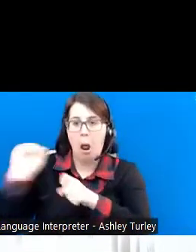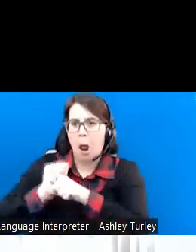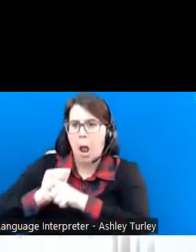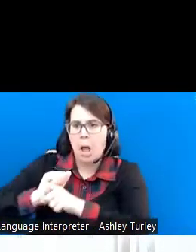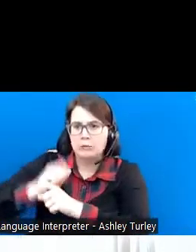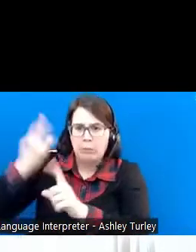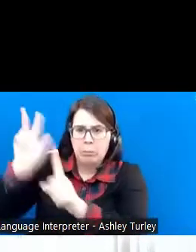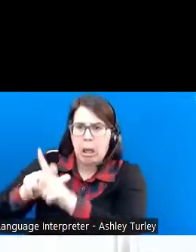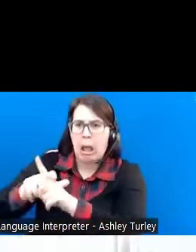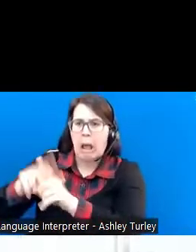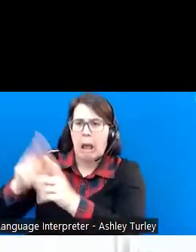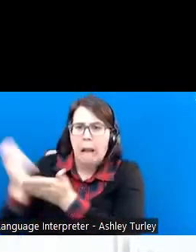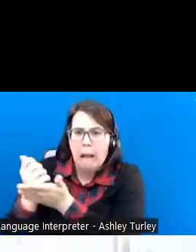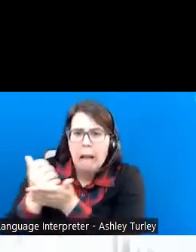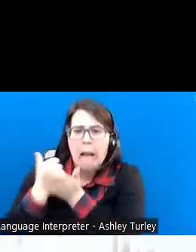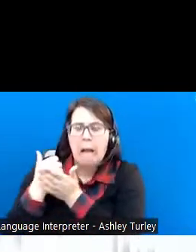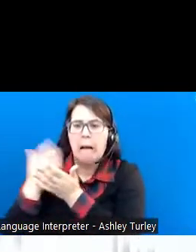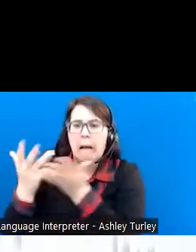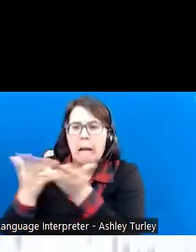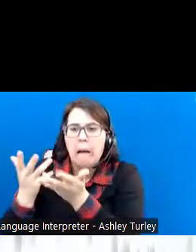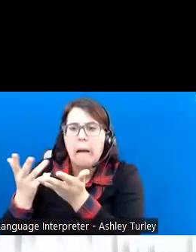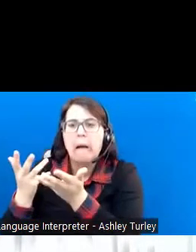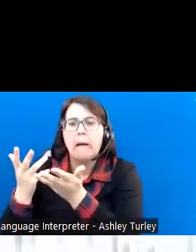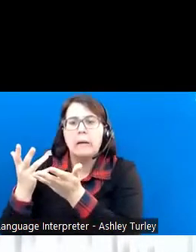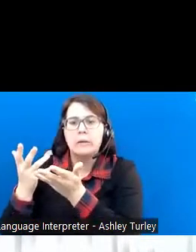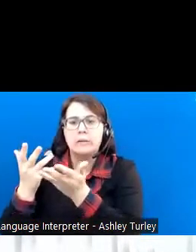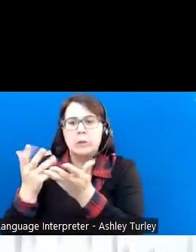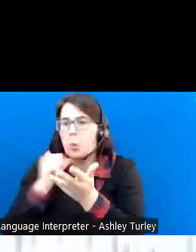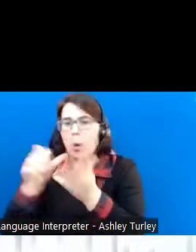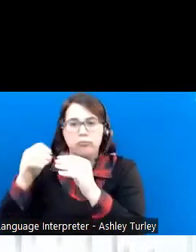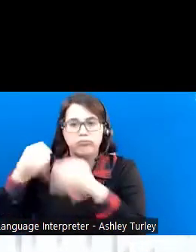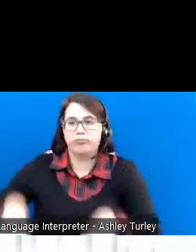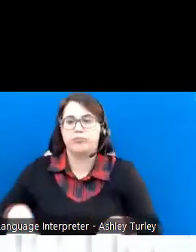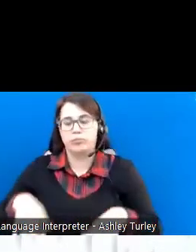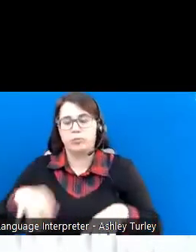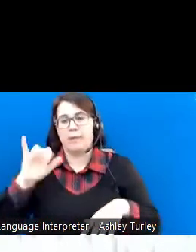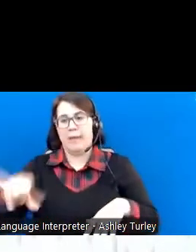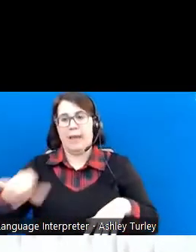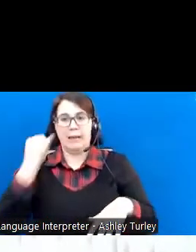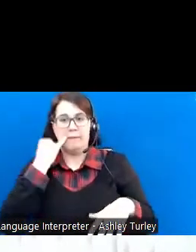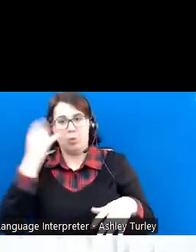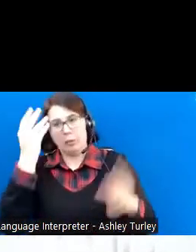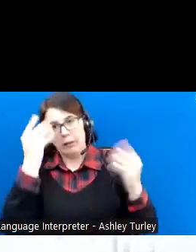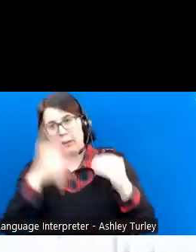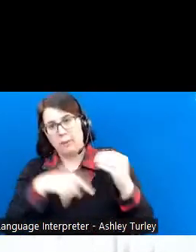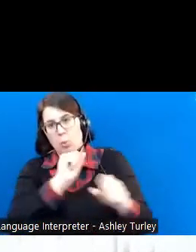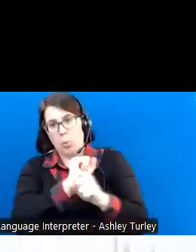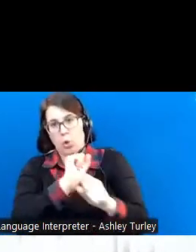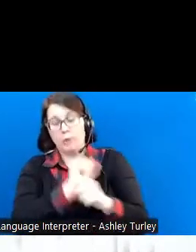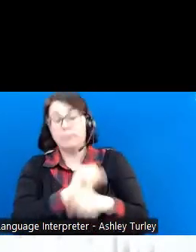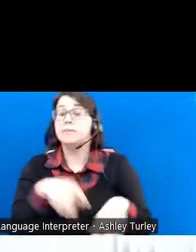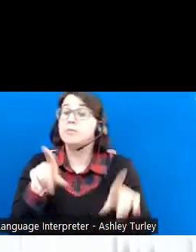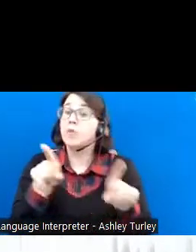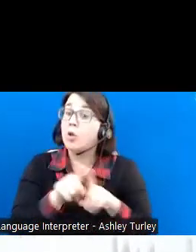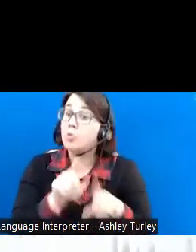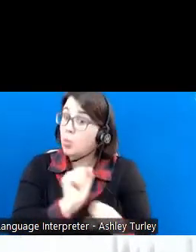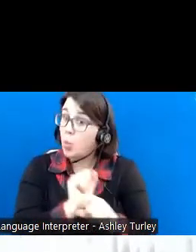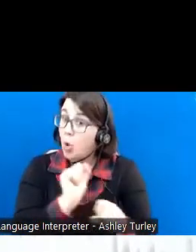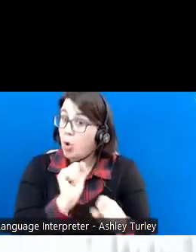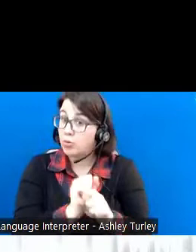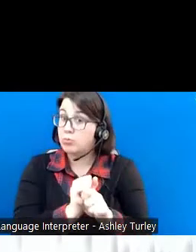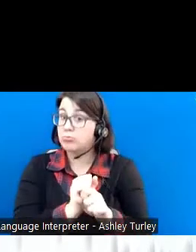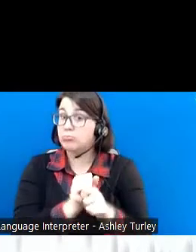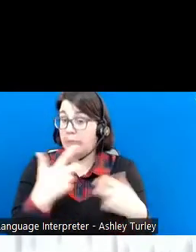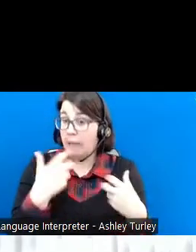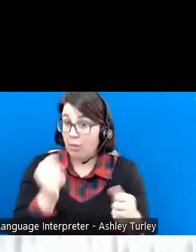once you think about going to work. Also, working and maintaining your health